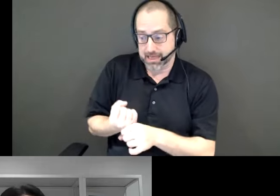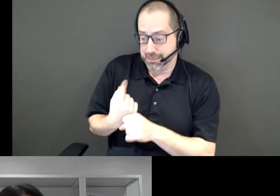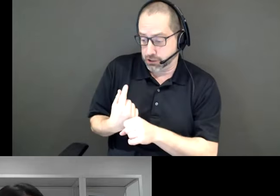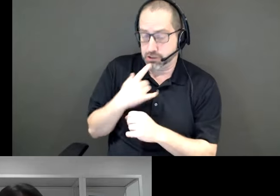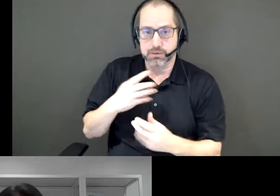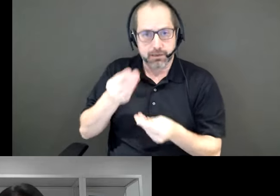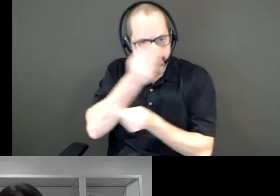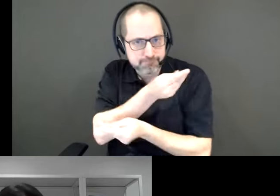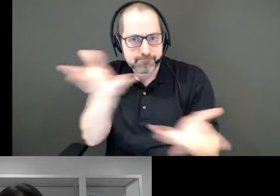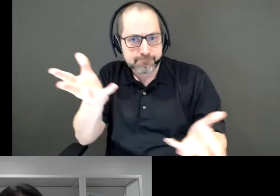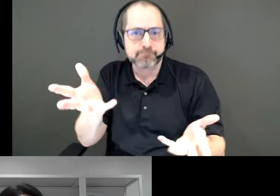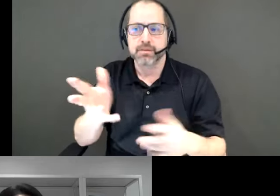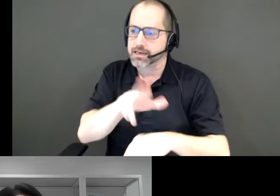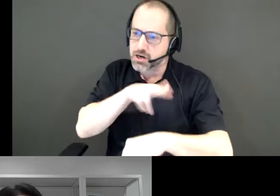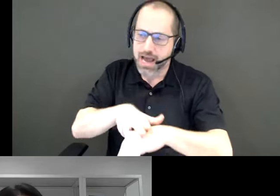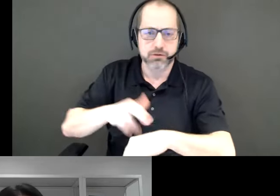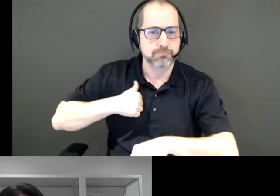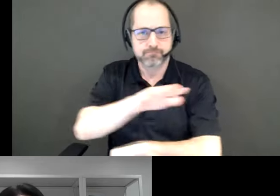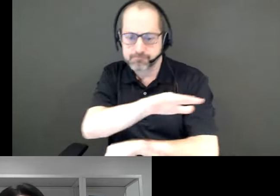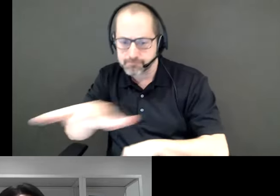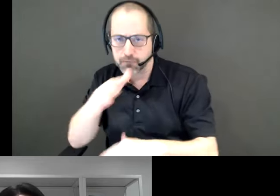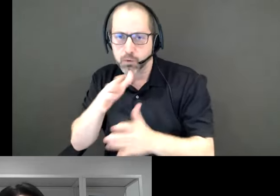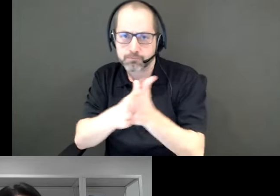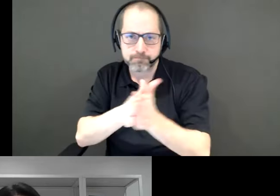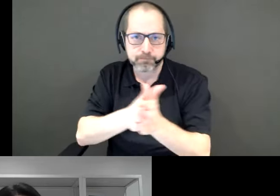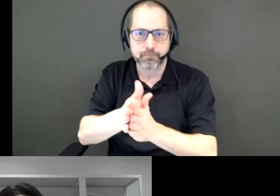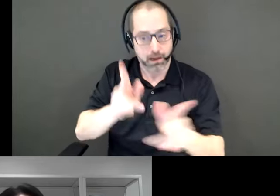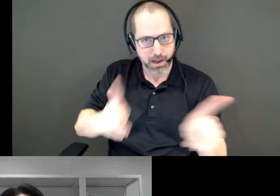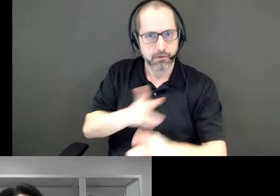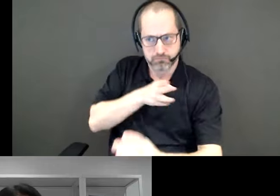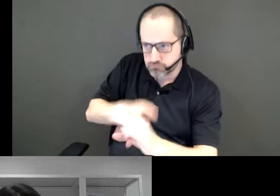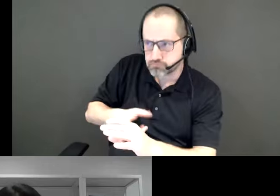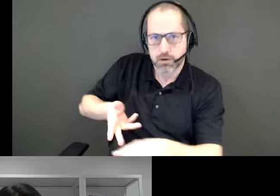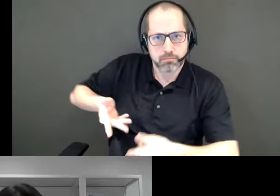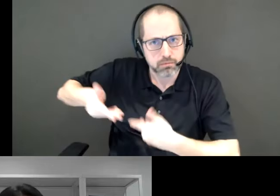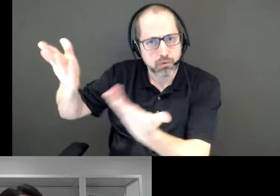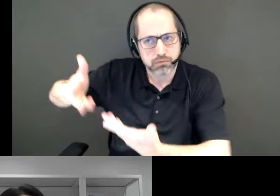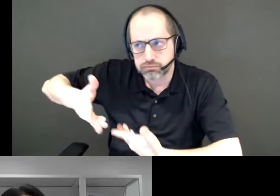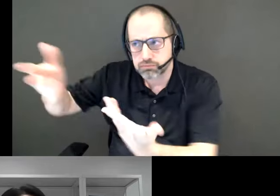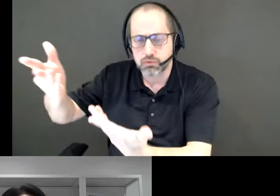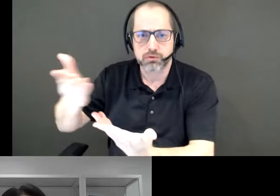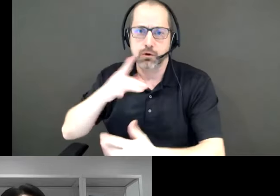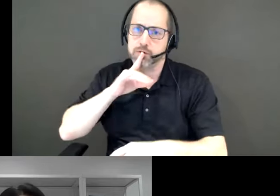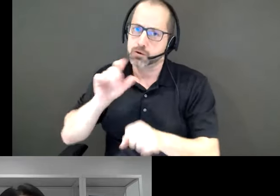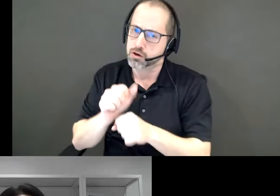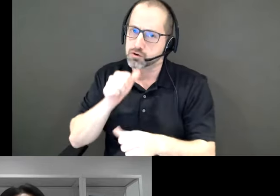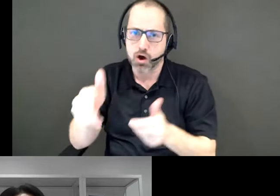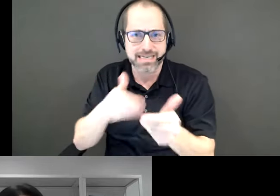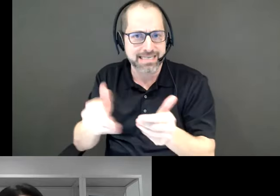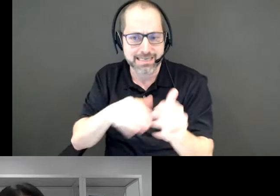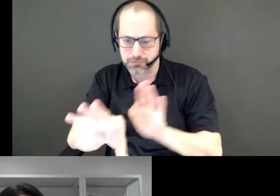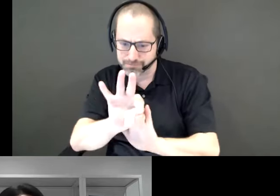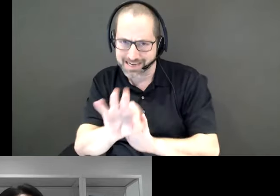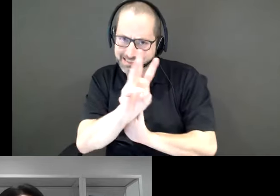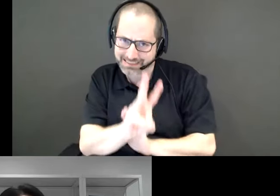that was met by amazing enthusiasm and wonderful proposals, making it very difficult to shortlist six teams of